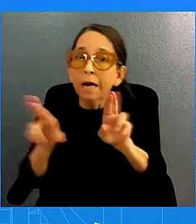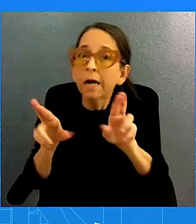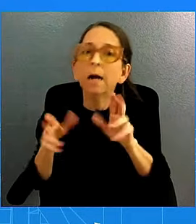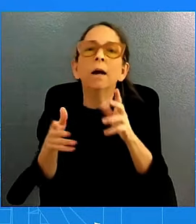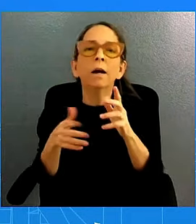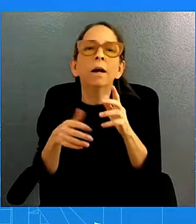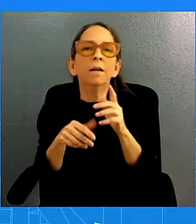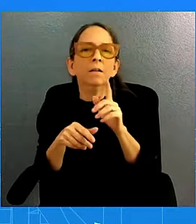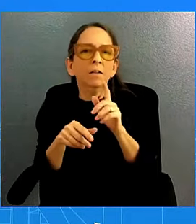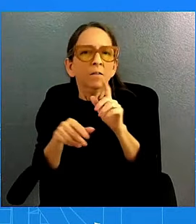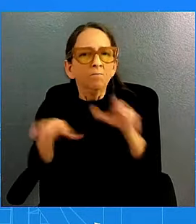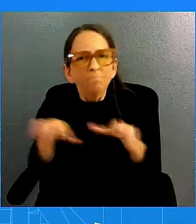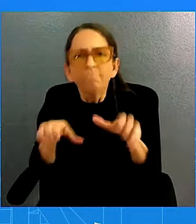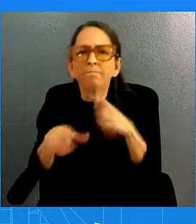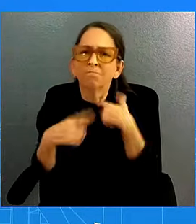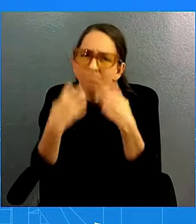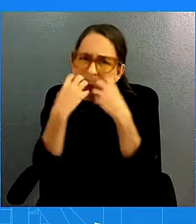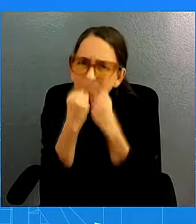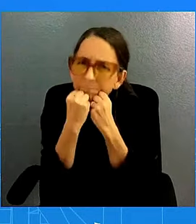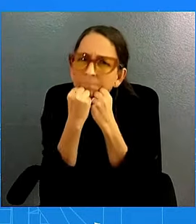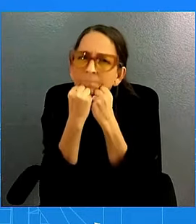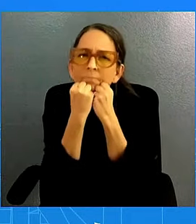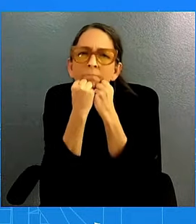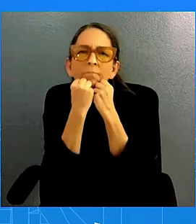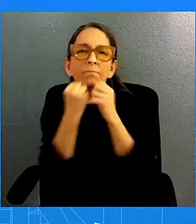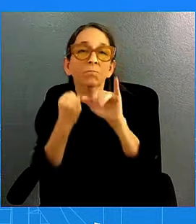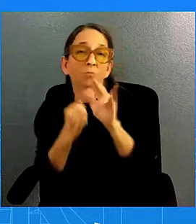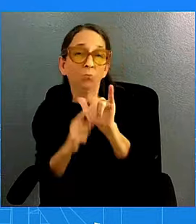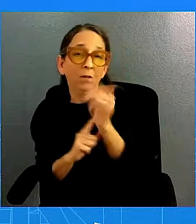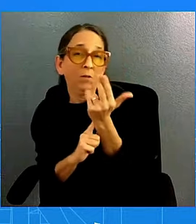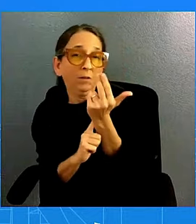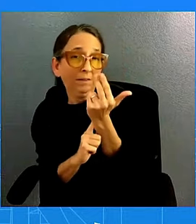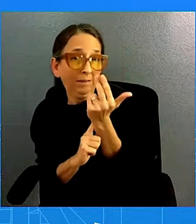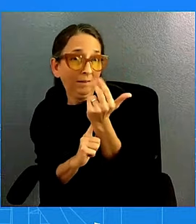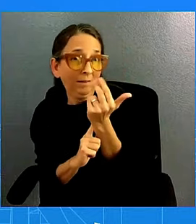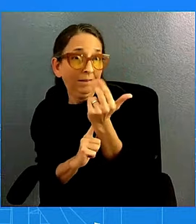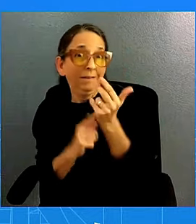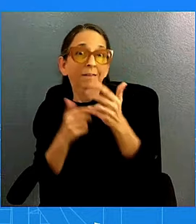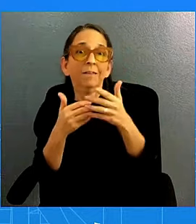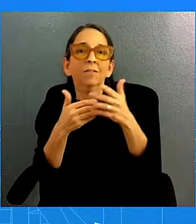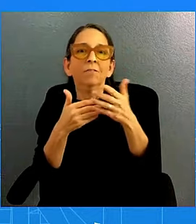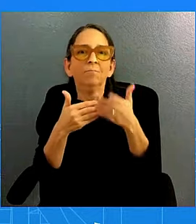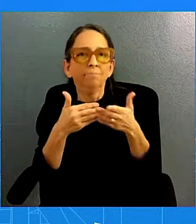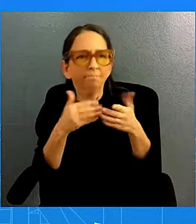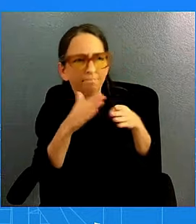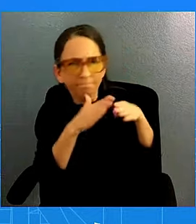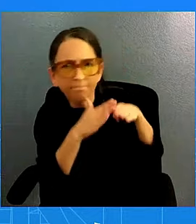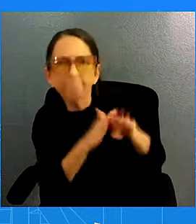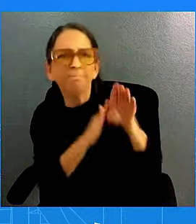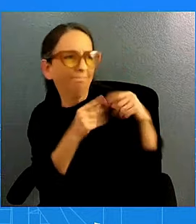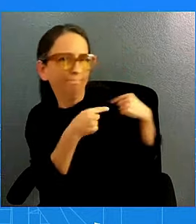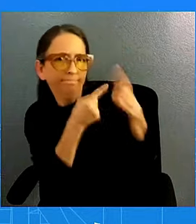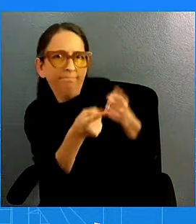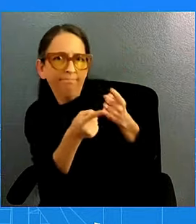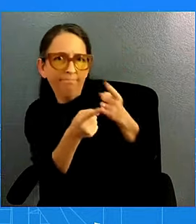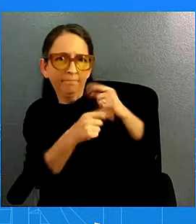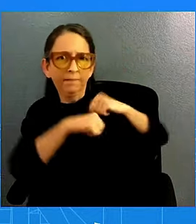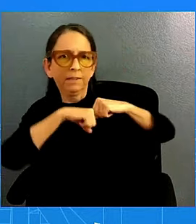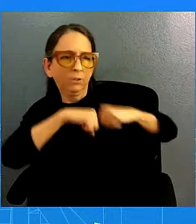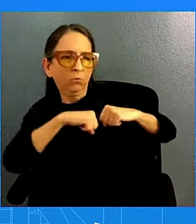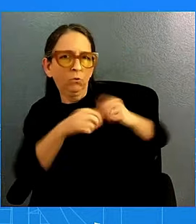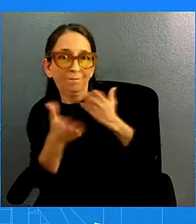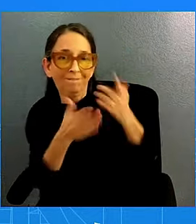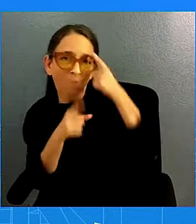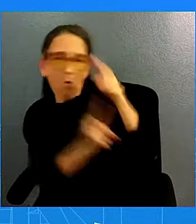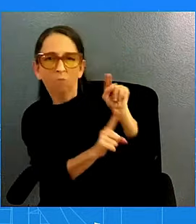13th, the Secret Service has greatly enhanced that security for the former President. And so, the only, honestly, they are the only ones